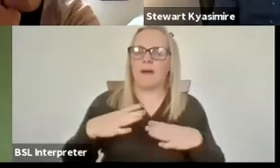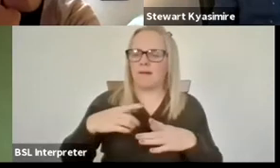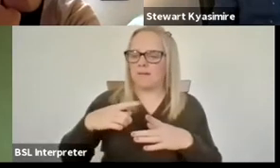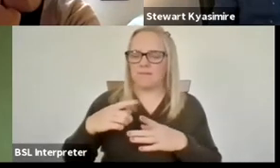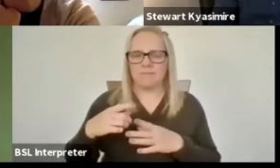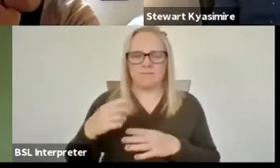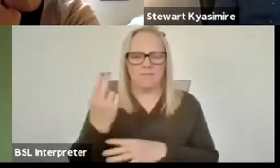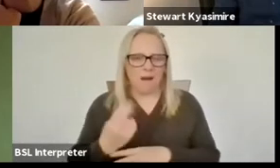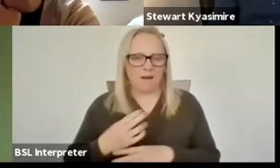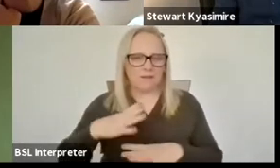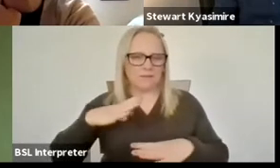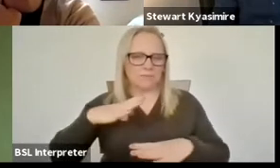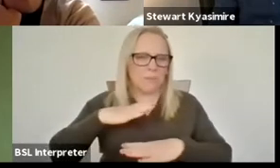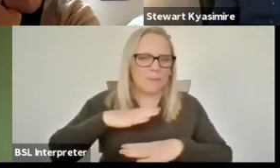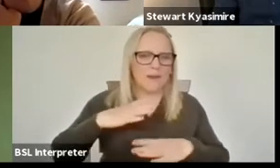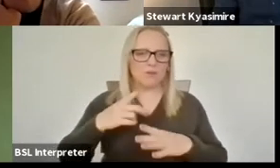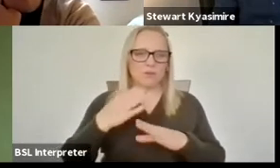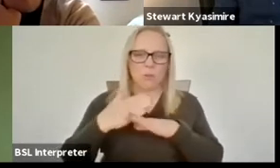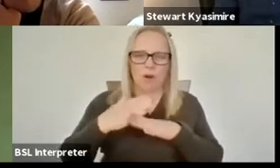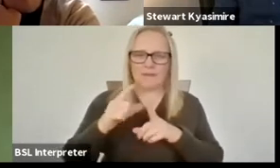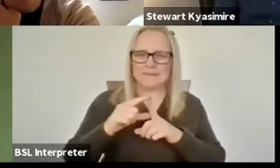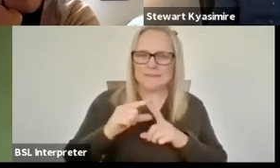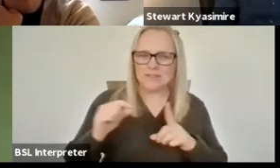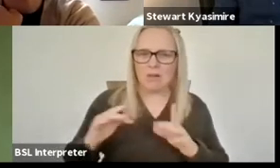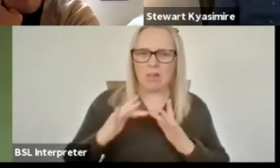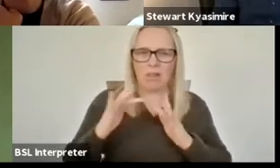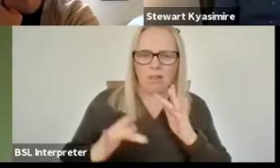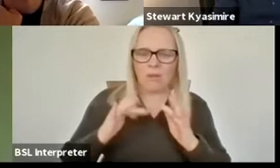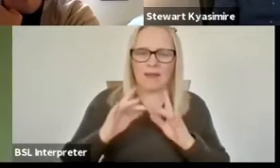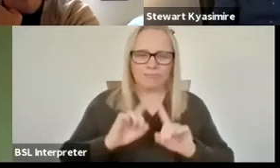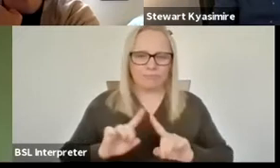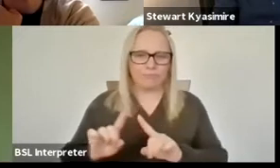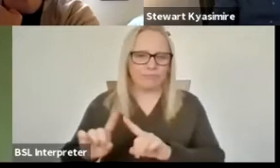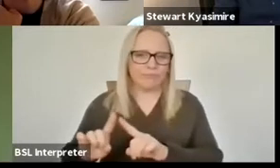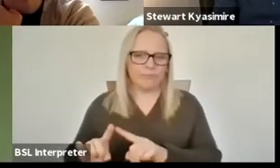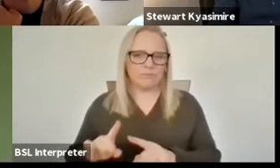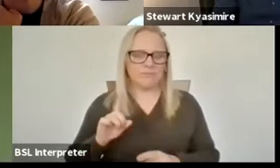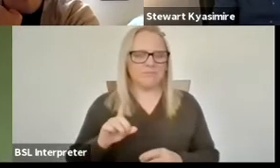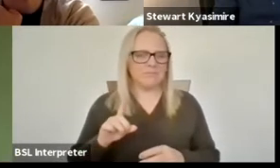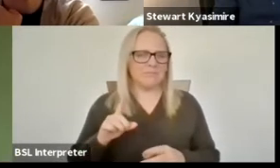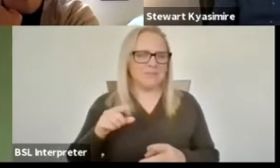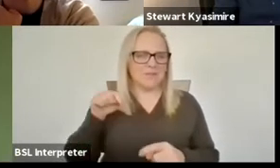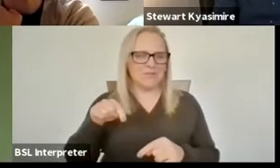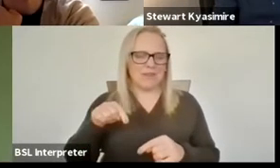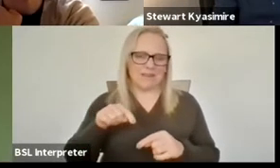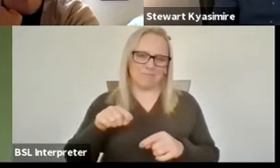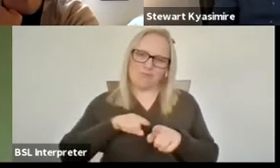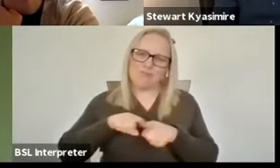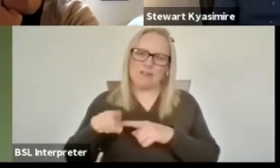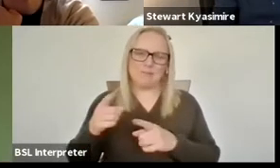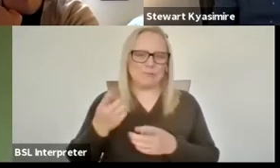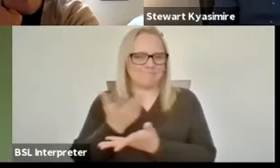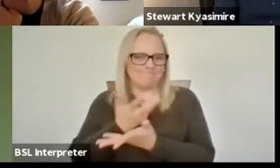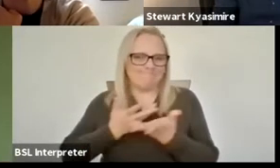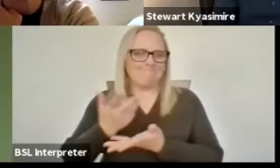certainly one of the interests that that i have in in terms of artists doing that in visual arts it is about you know how how can one find you know